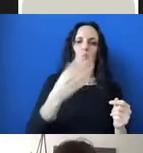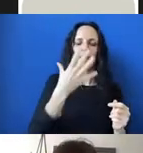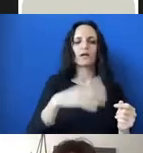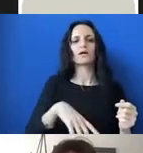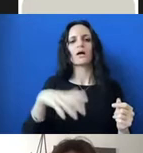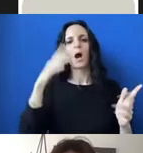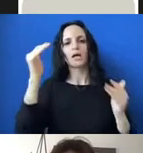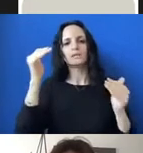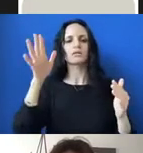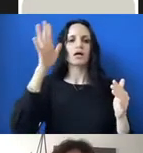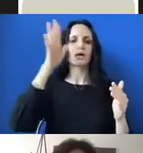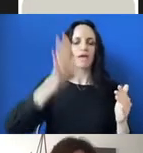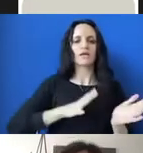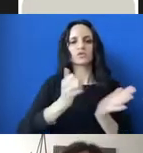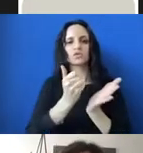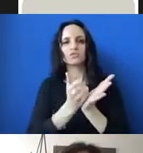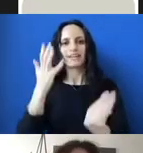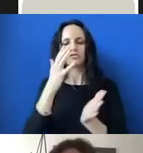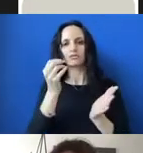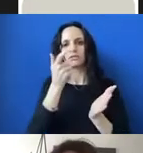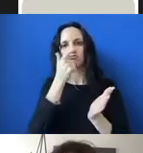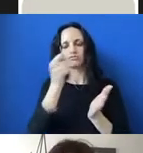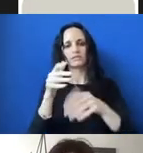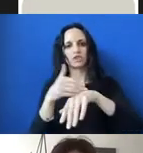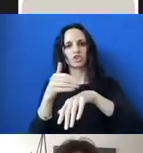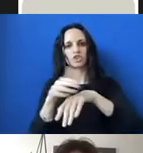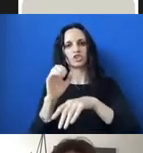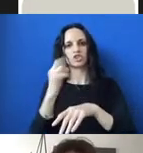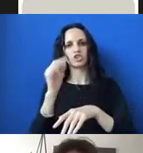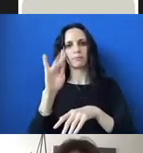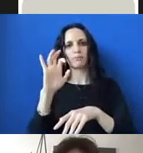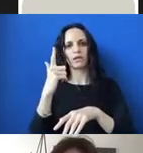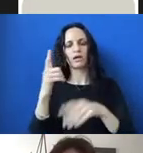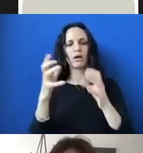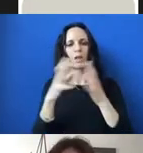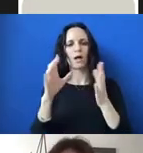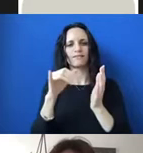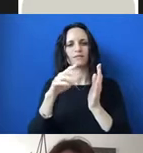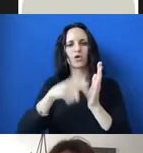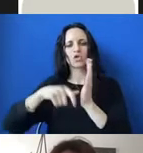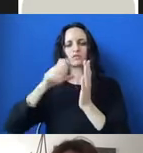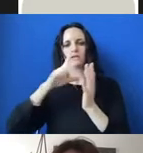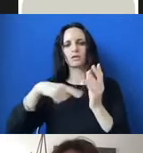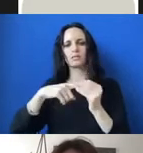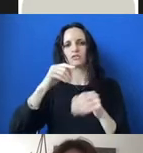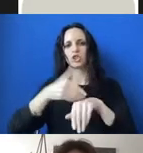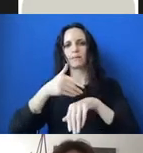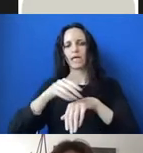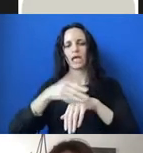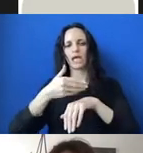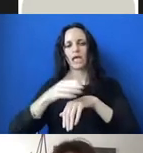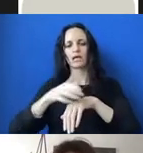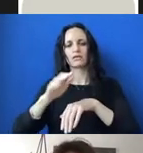shipping, because that's what a lot of the local news is about, it's about like cargo news and stuff. The presence in these papers is